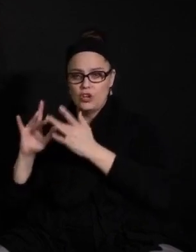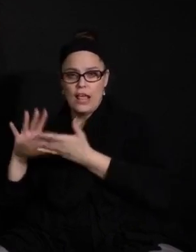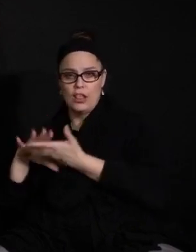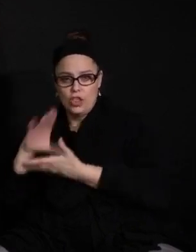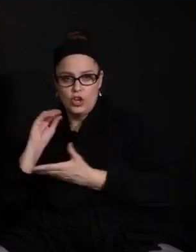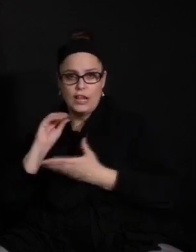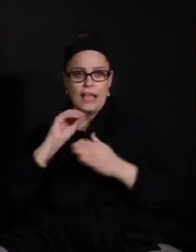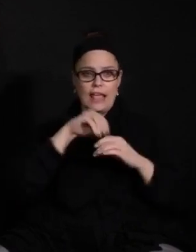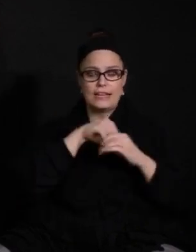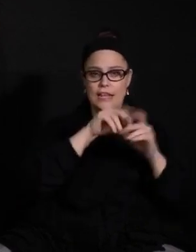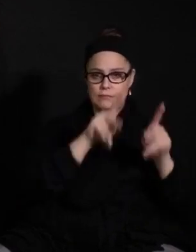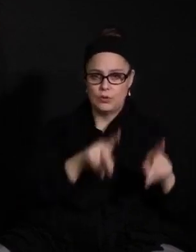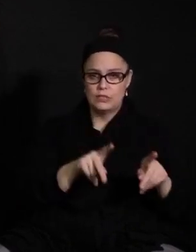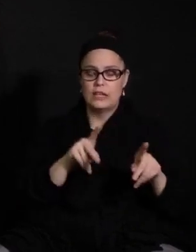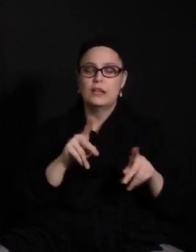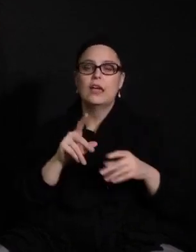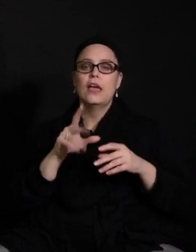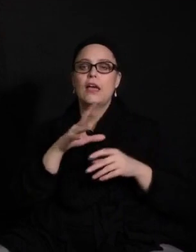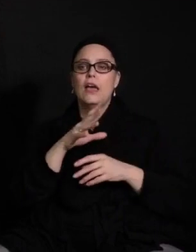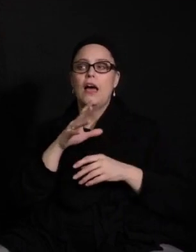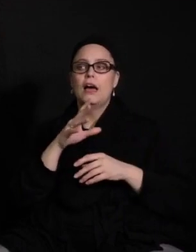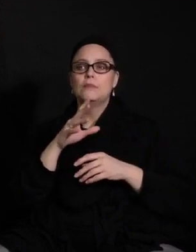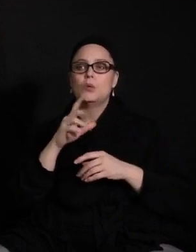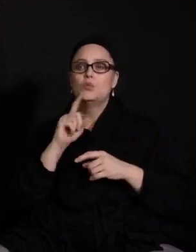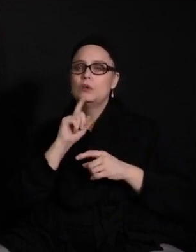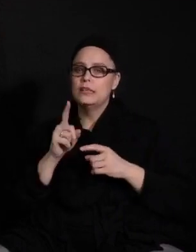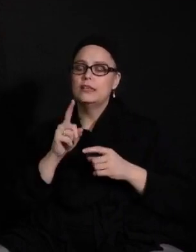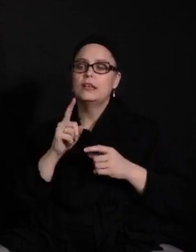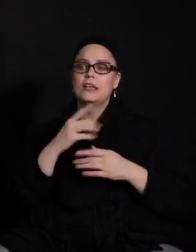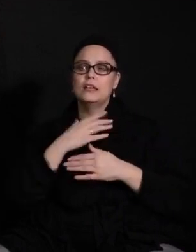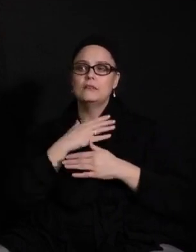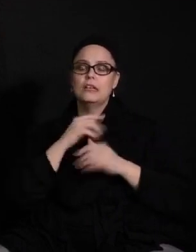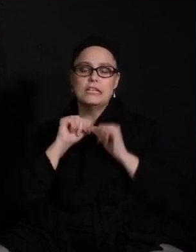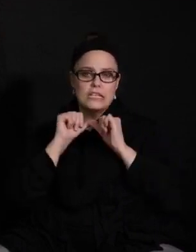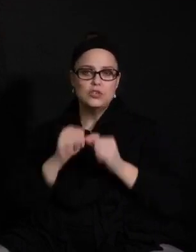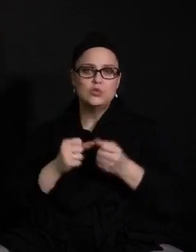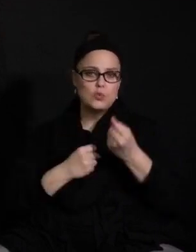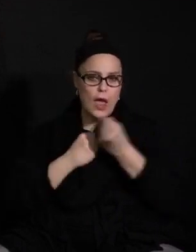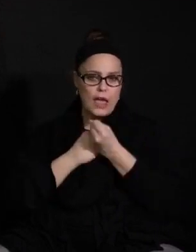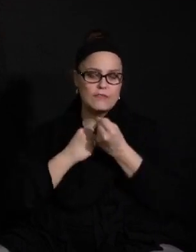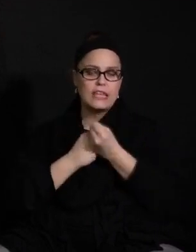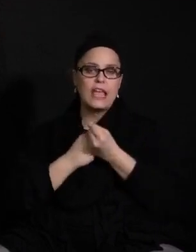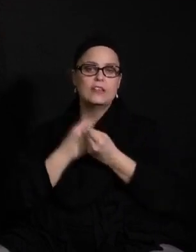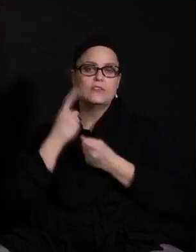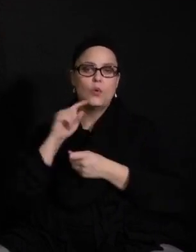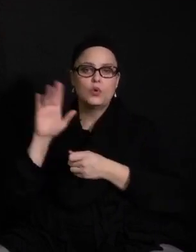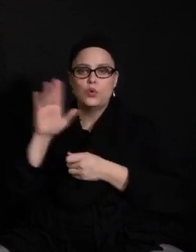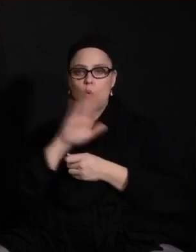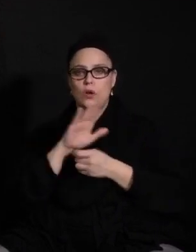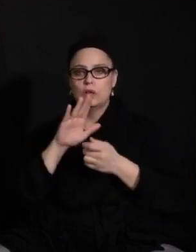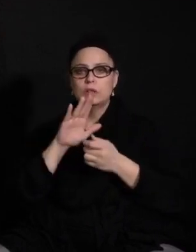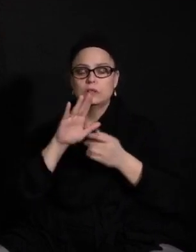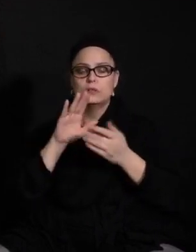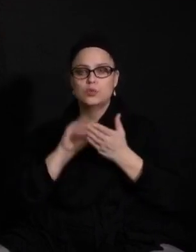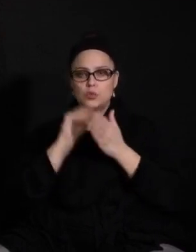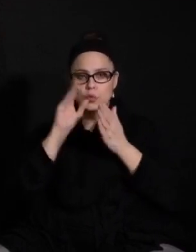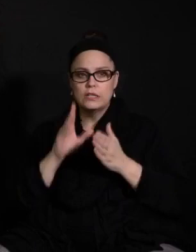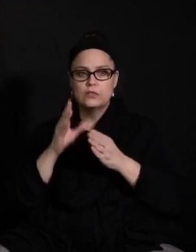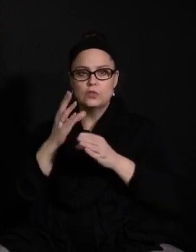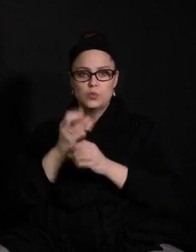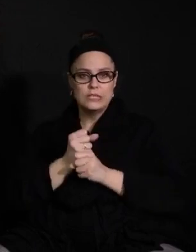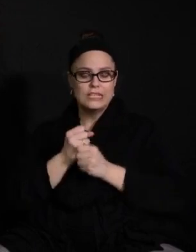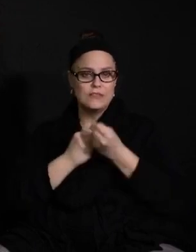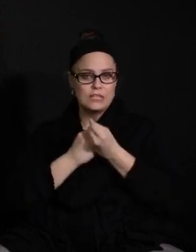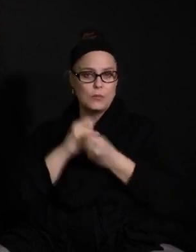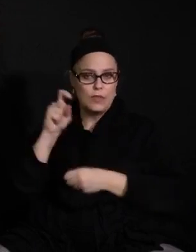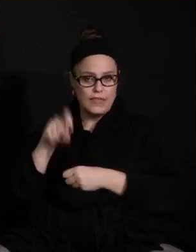question and ask you to continue to advocate for your students to get the support they need and to work with your colleagues and leadership at the school to see how